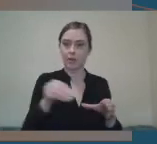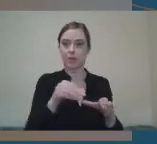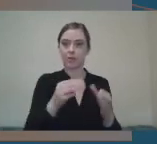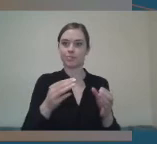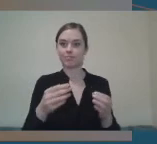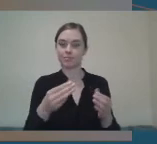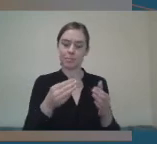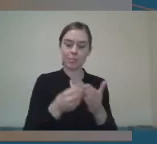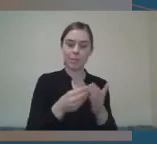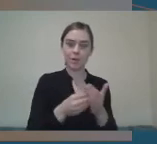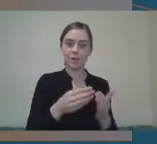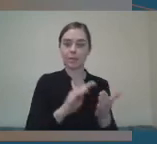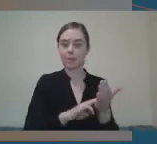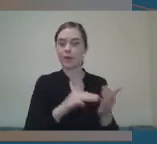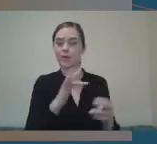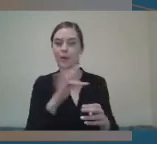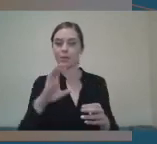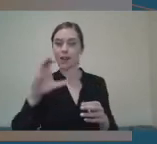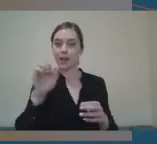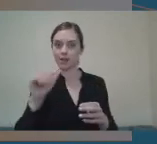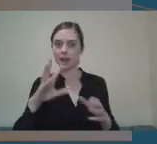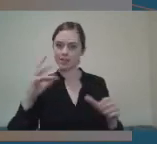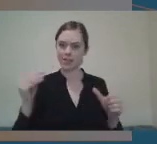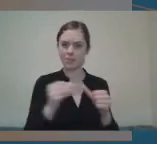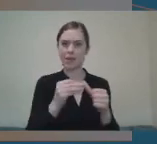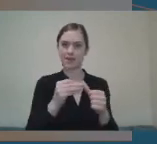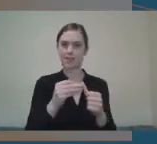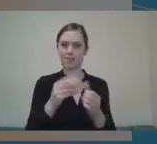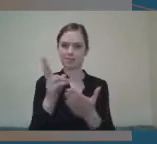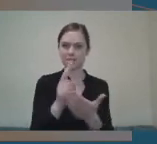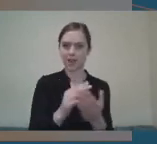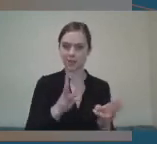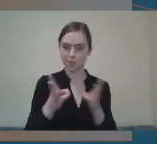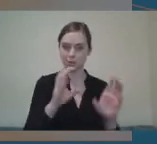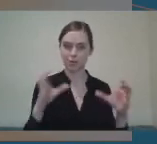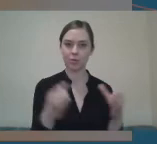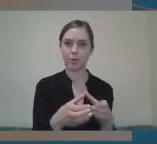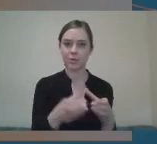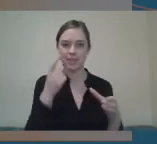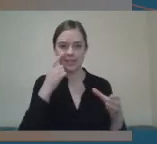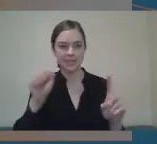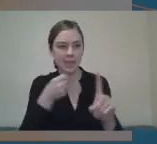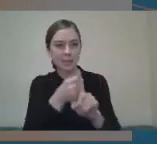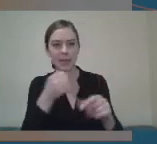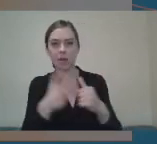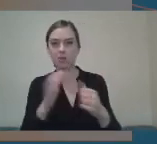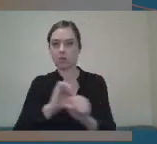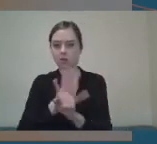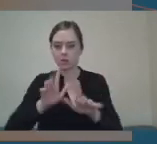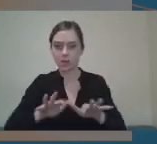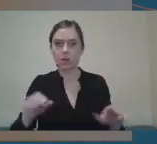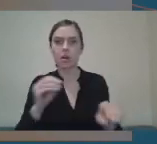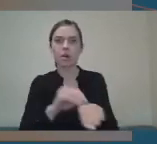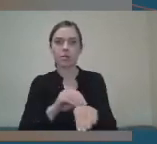a specifically designed working group, a working group to look at the impact of the pandemic on the disability